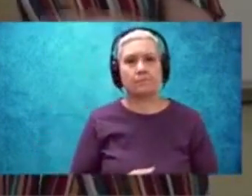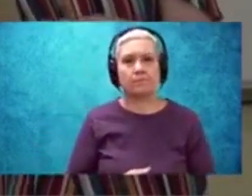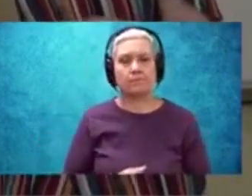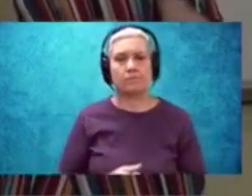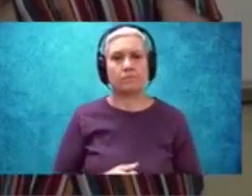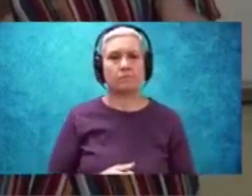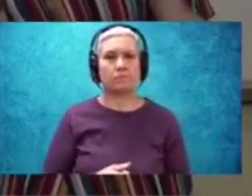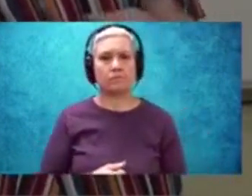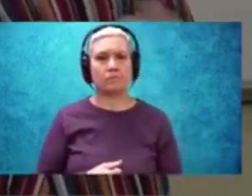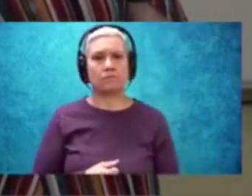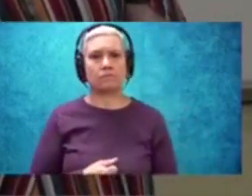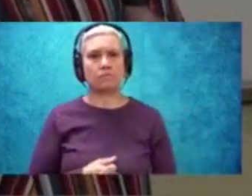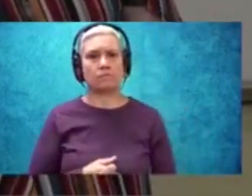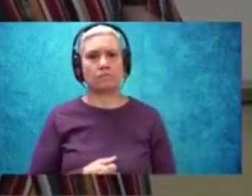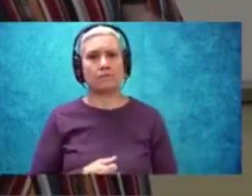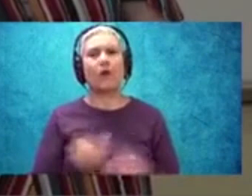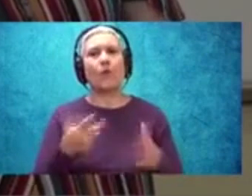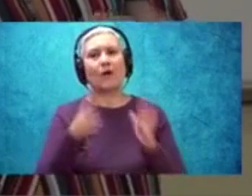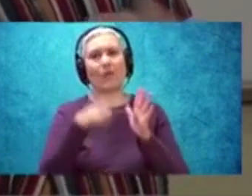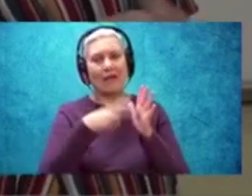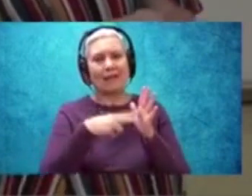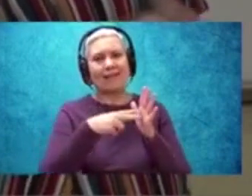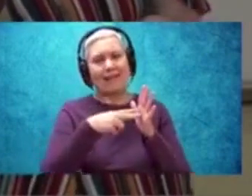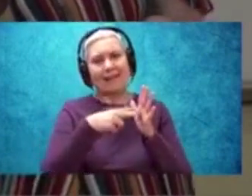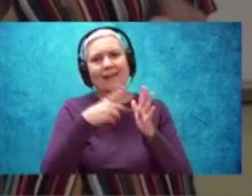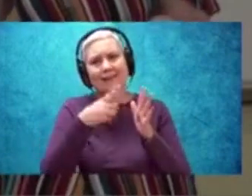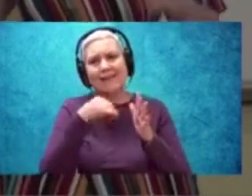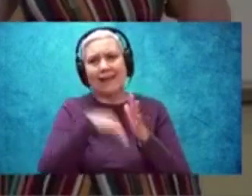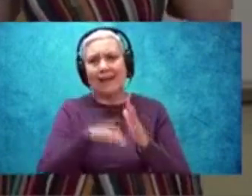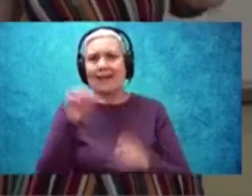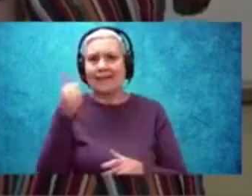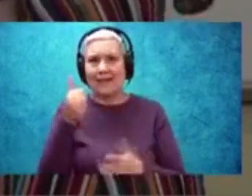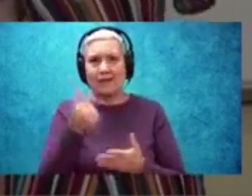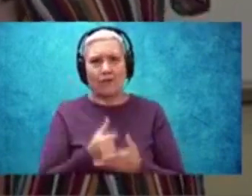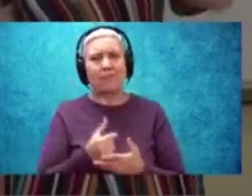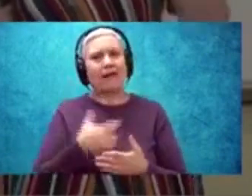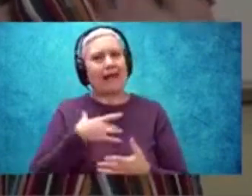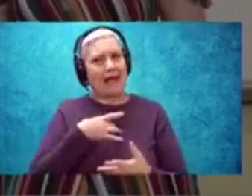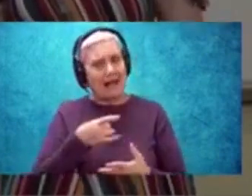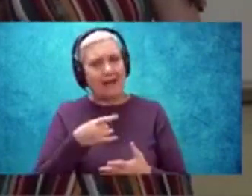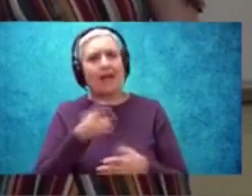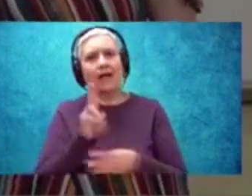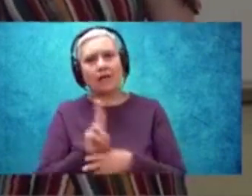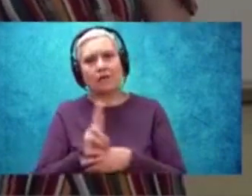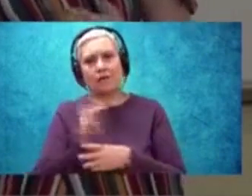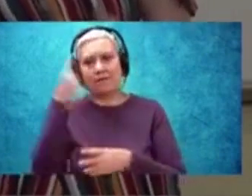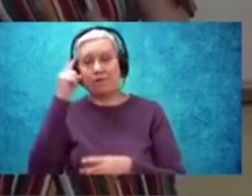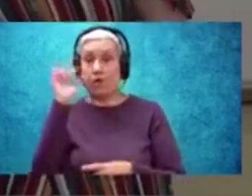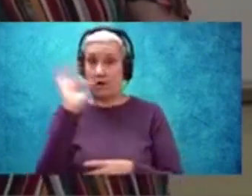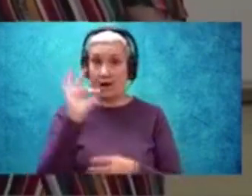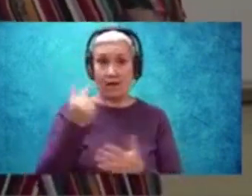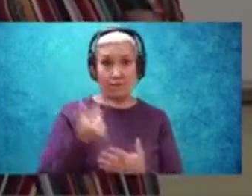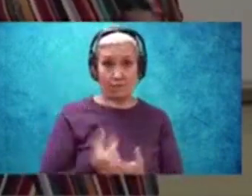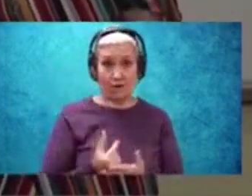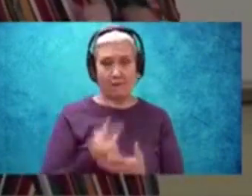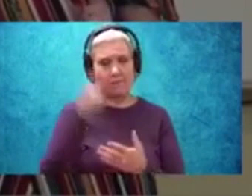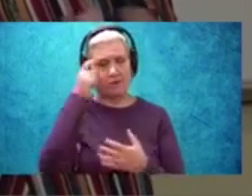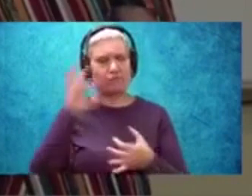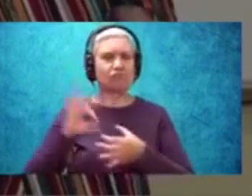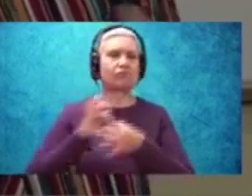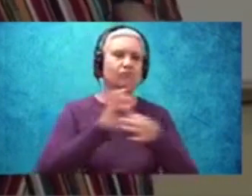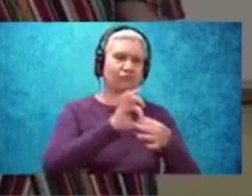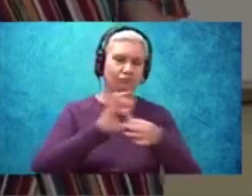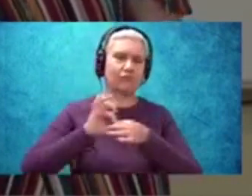read this text in 10th grade, I love using it for ninth grade because I think that we can all relate.